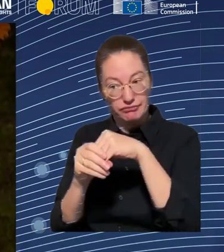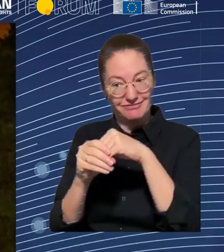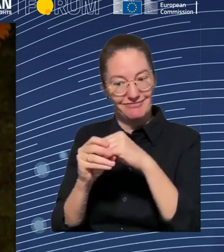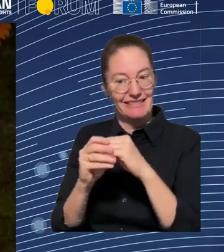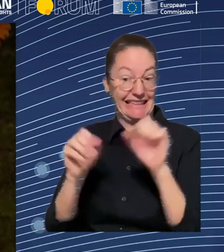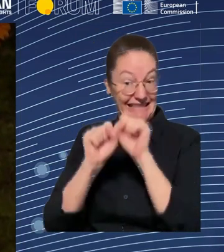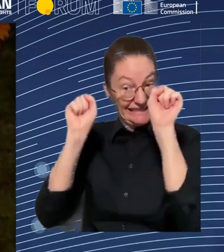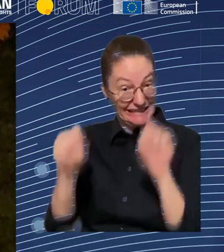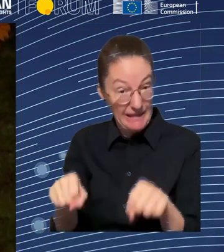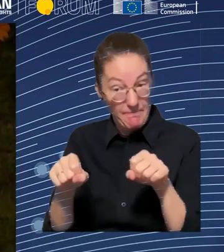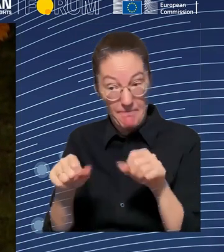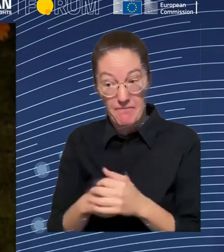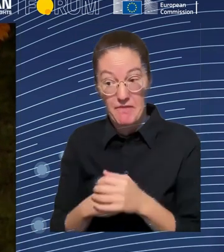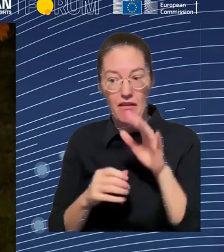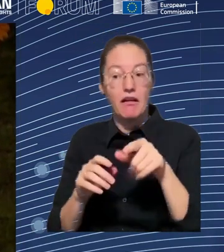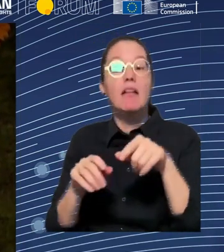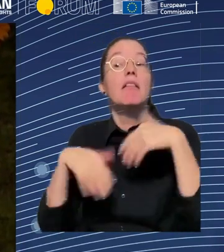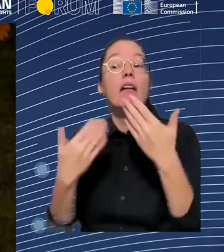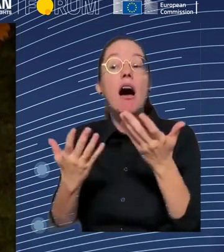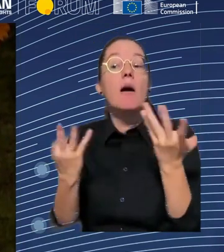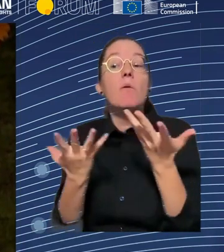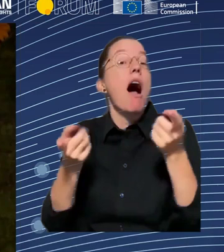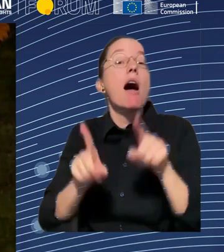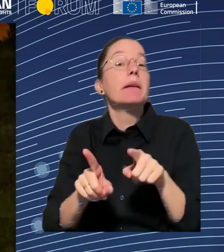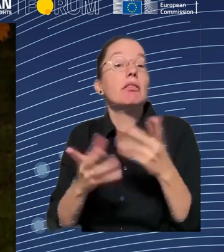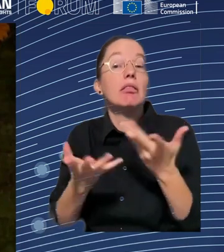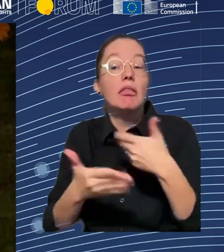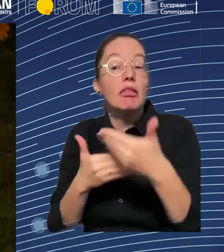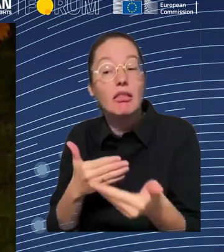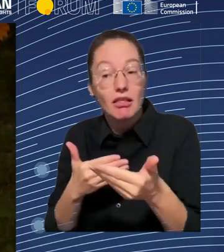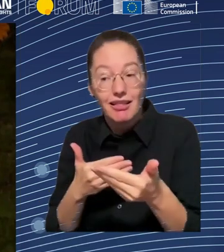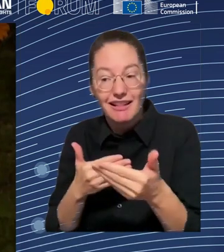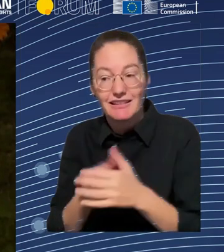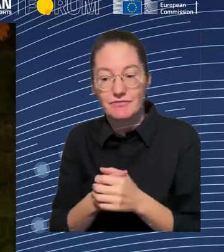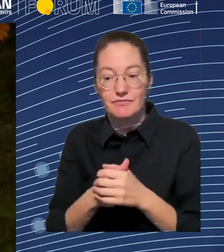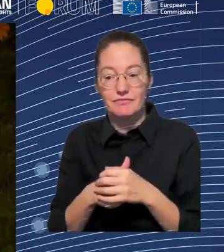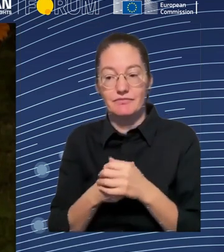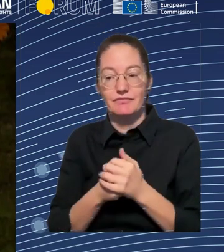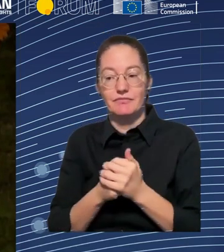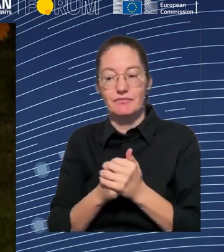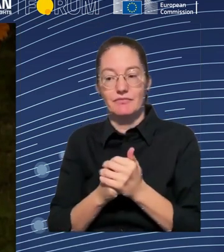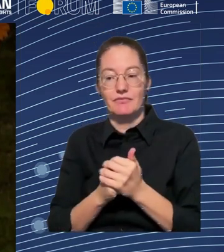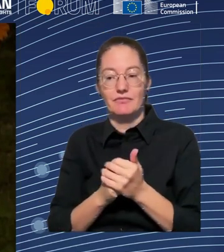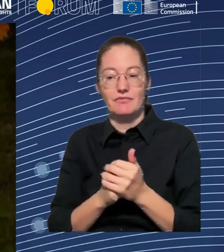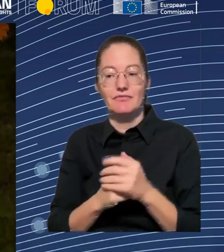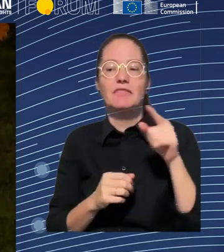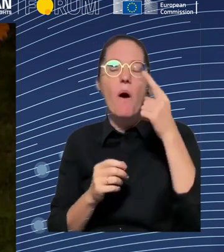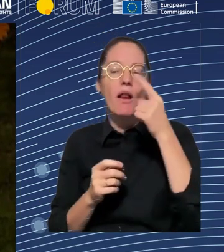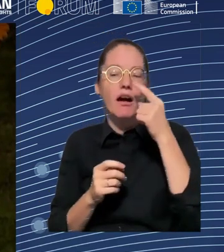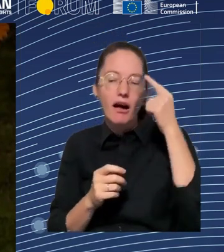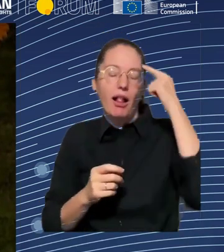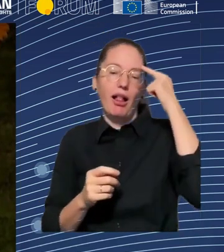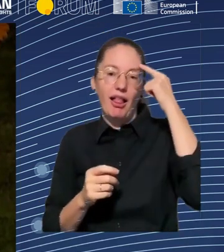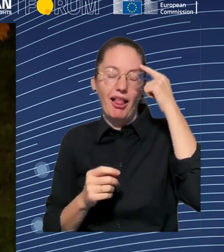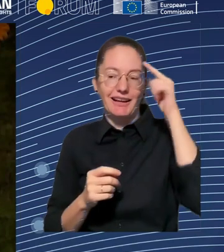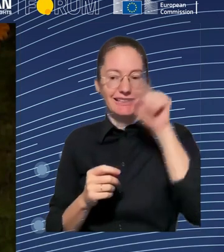California was the first state in the US to pass a consumer data privacy law. And, you know, they proposed it,